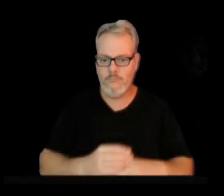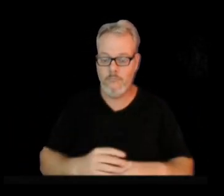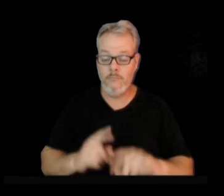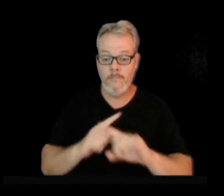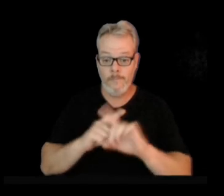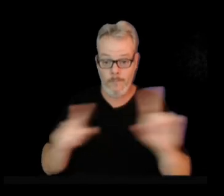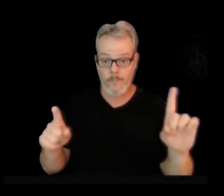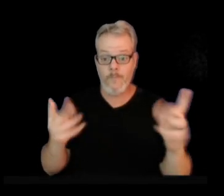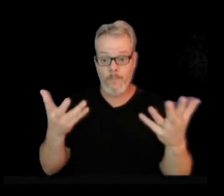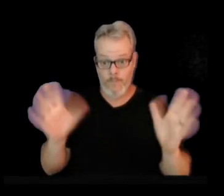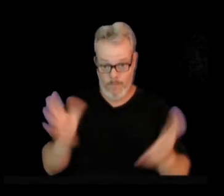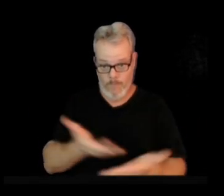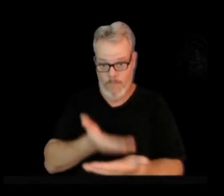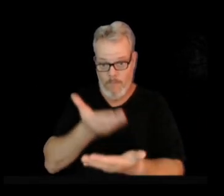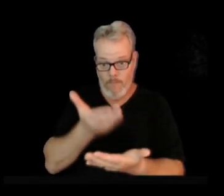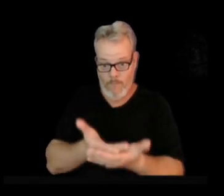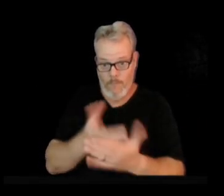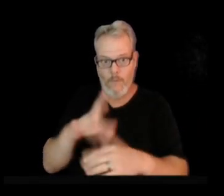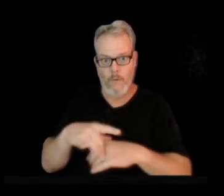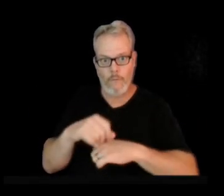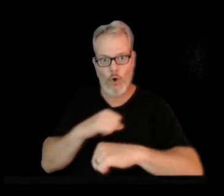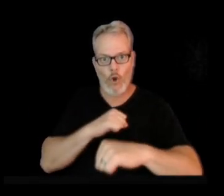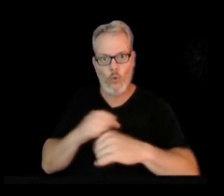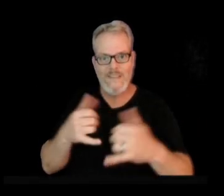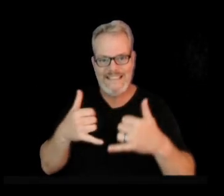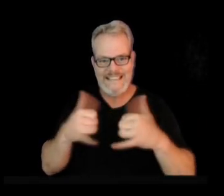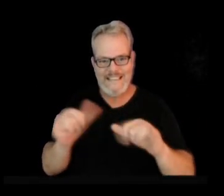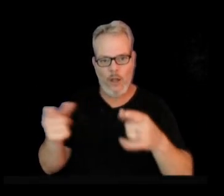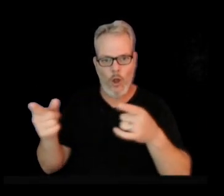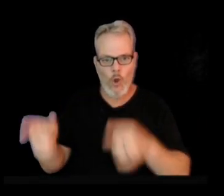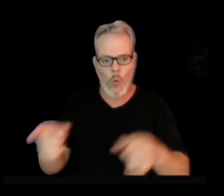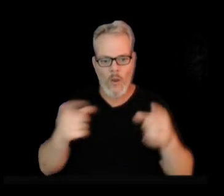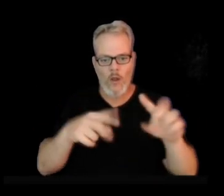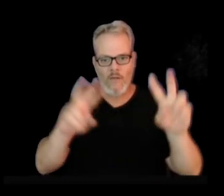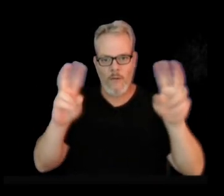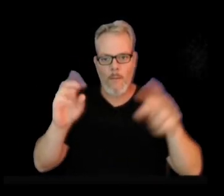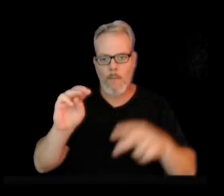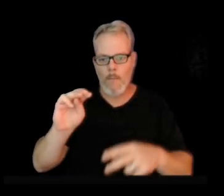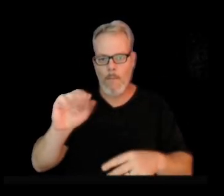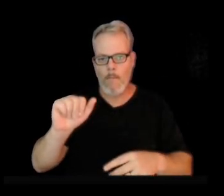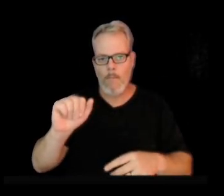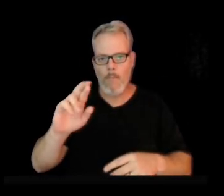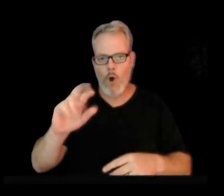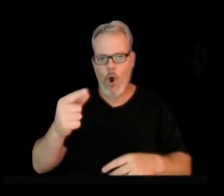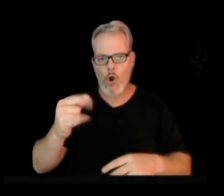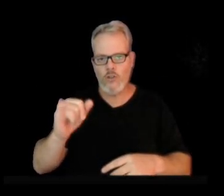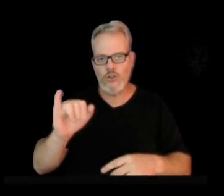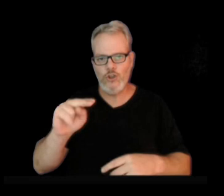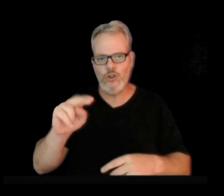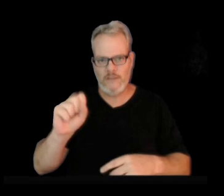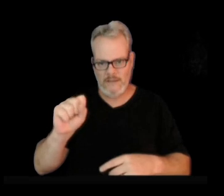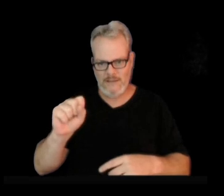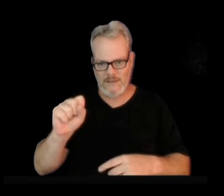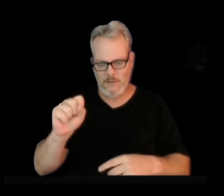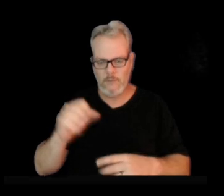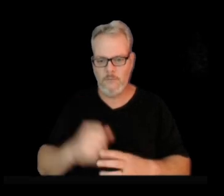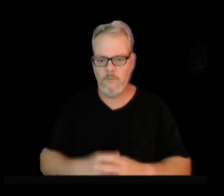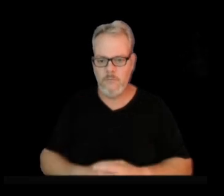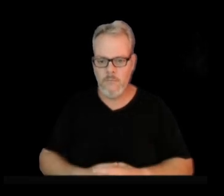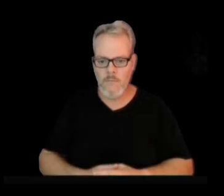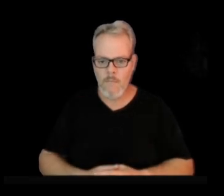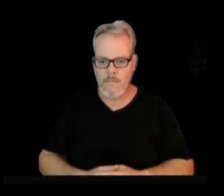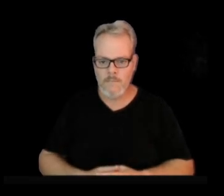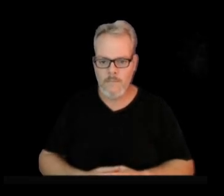there have been earthquakes still ongoing at the margins, and this is away from the center of act of intrusion right through here. So